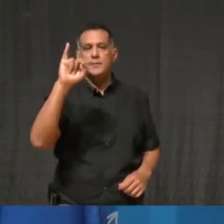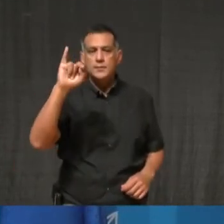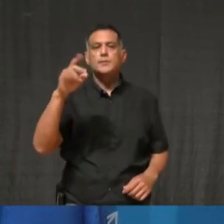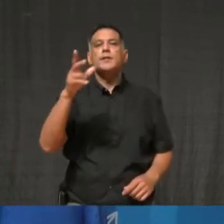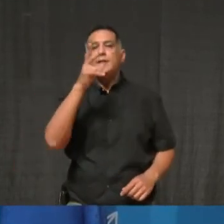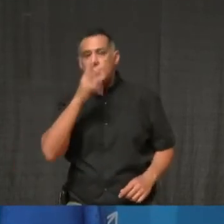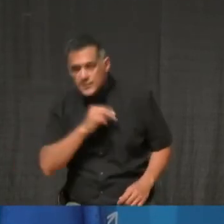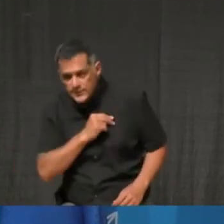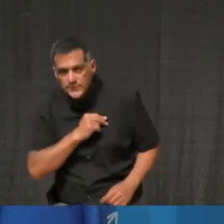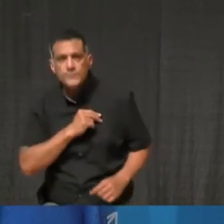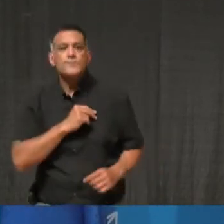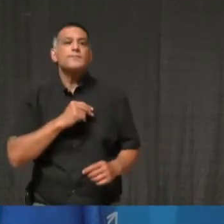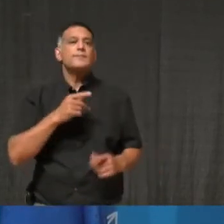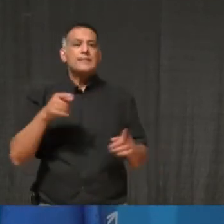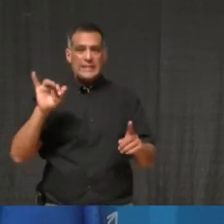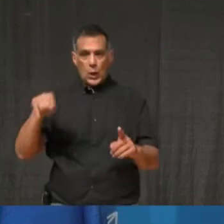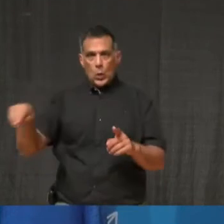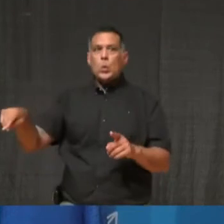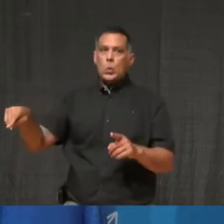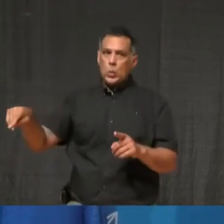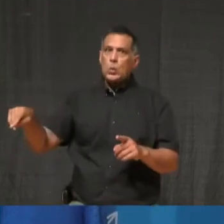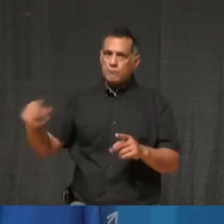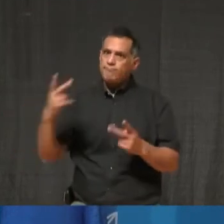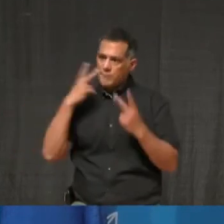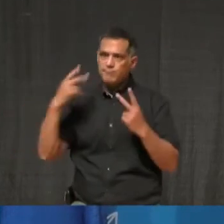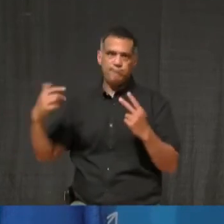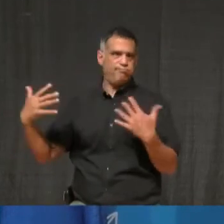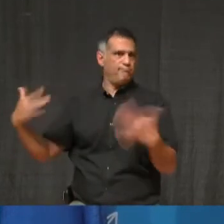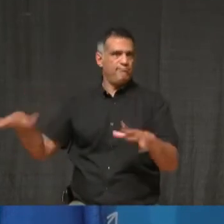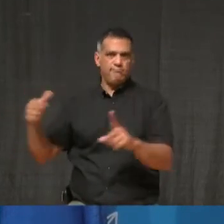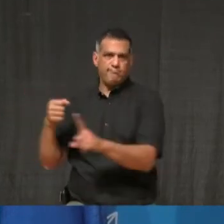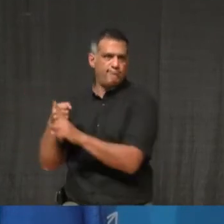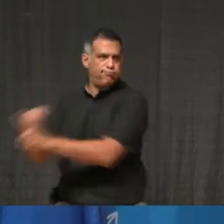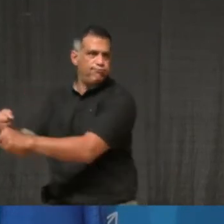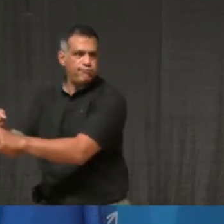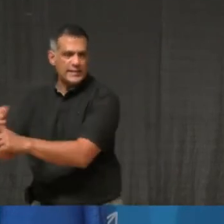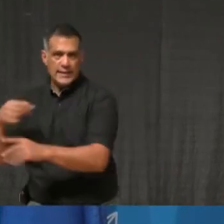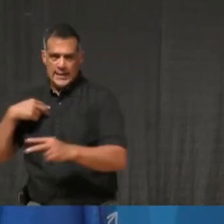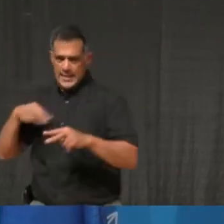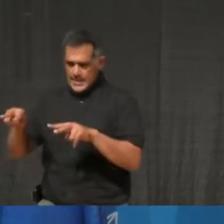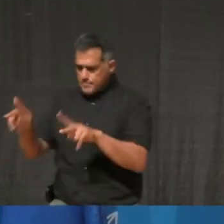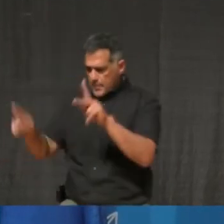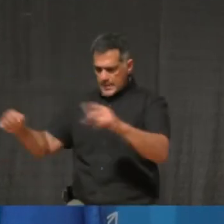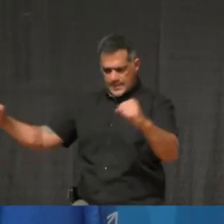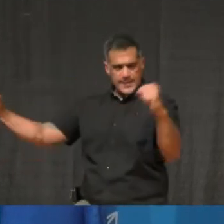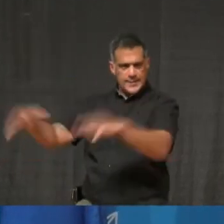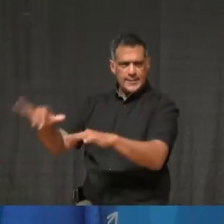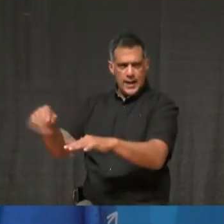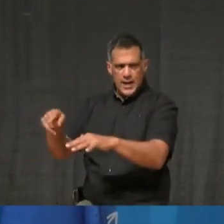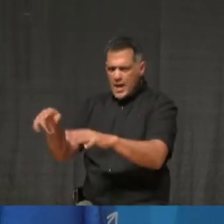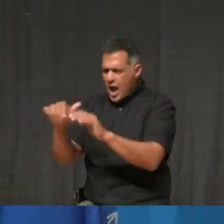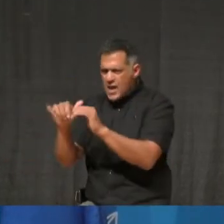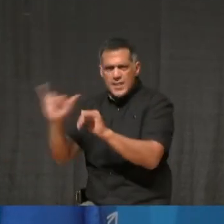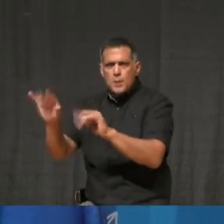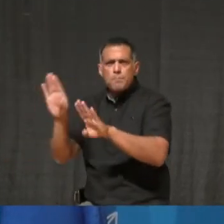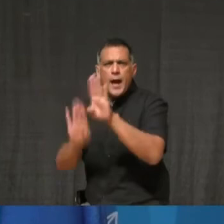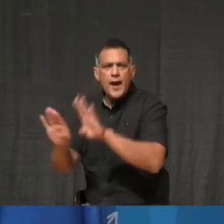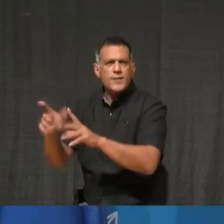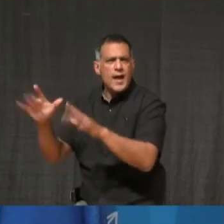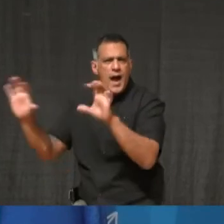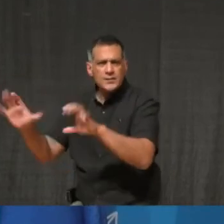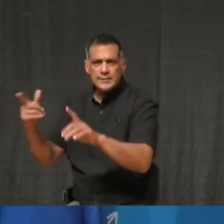to that. And that's really the function of understanding your population and the messaging that the local community wants and needs to hear.